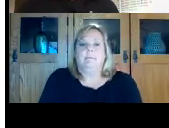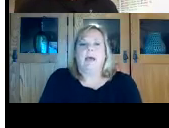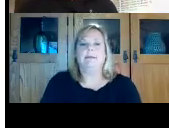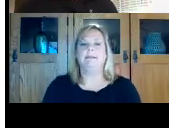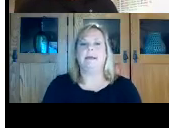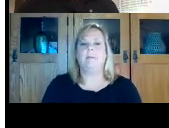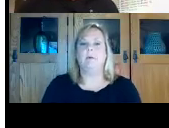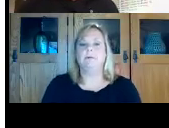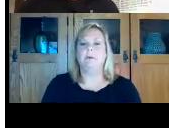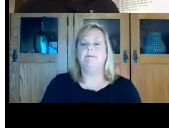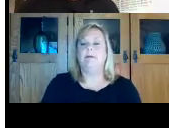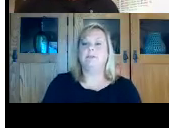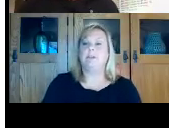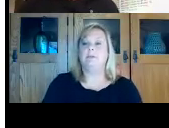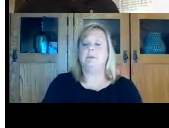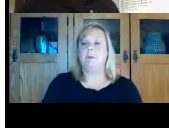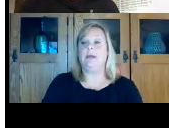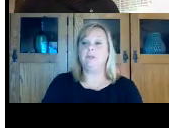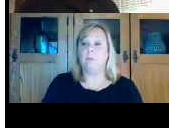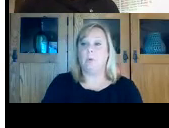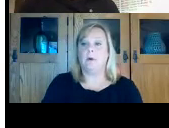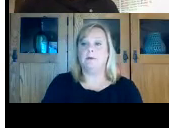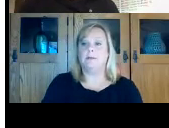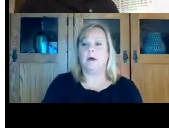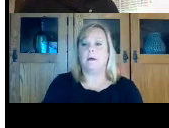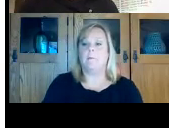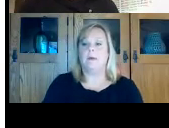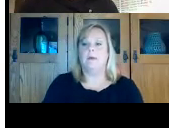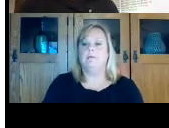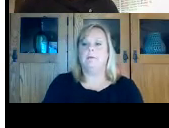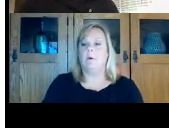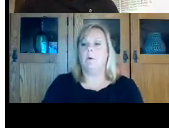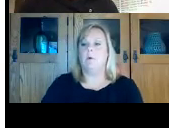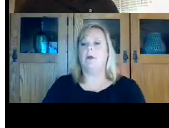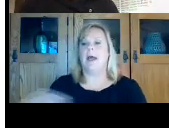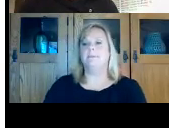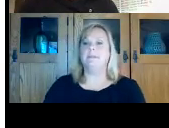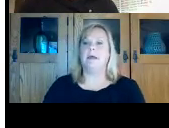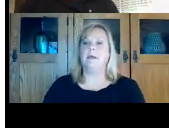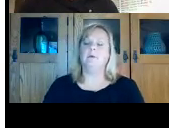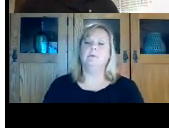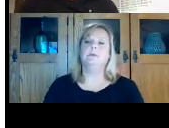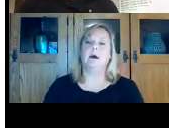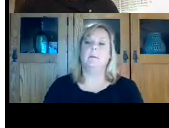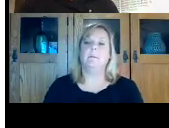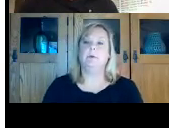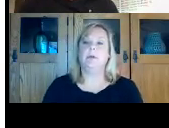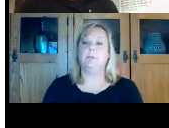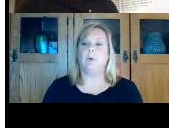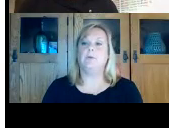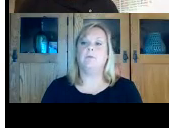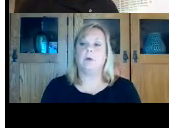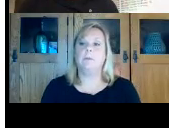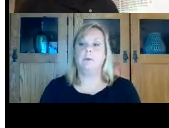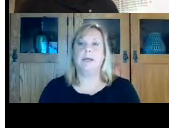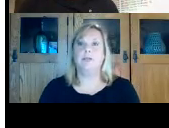past examples we have actually used communication boards um so or apps that used um communication